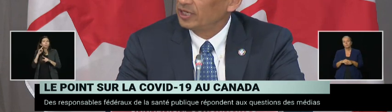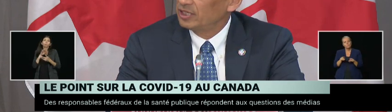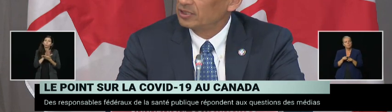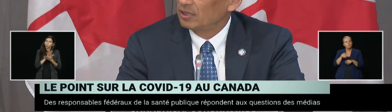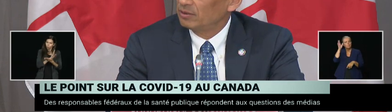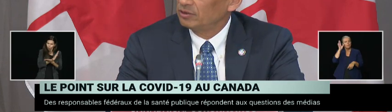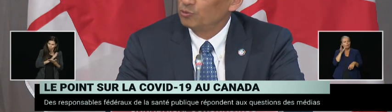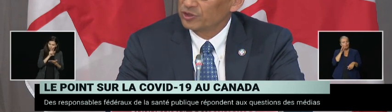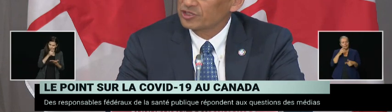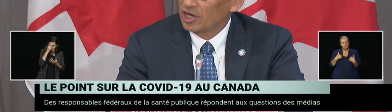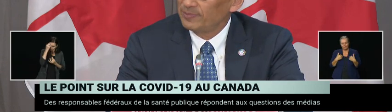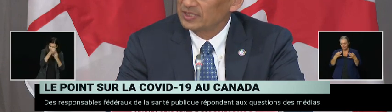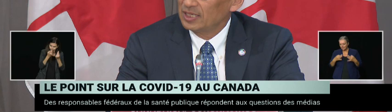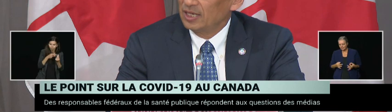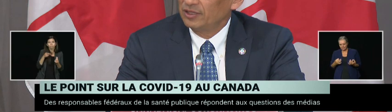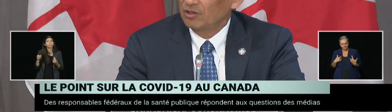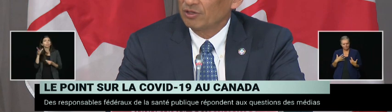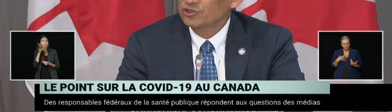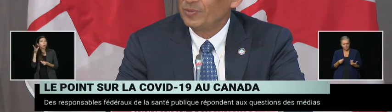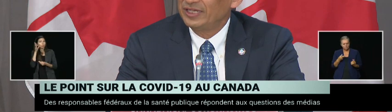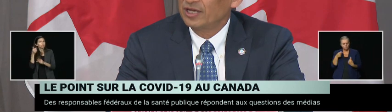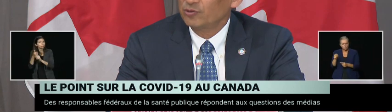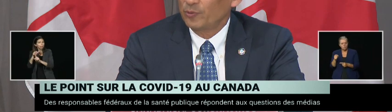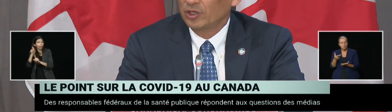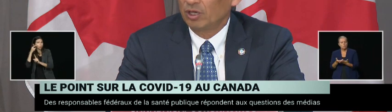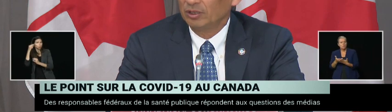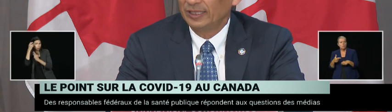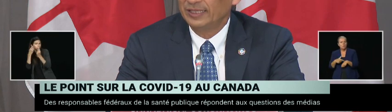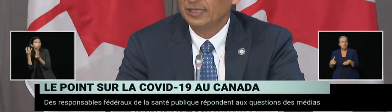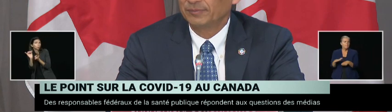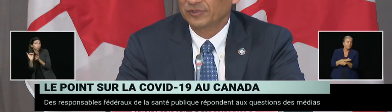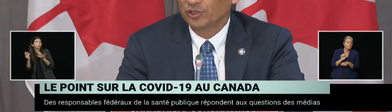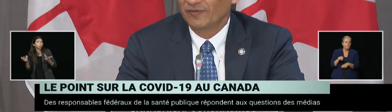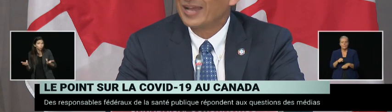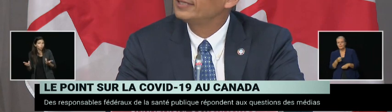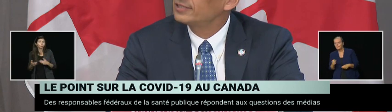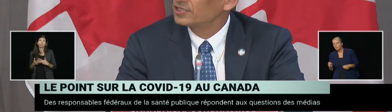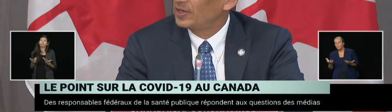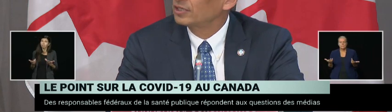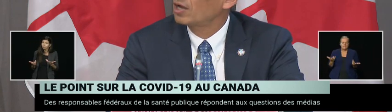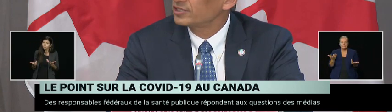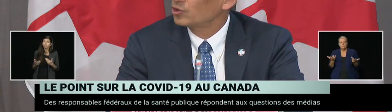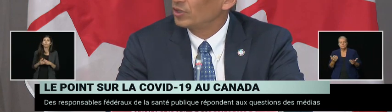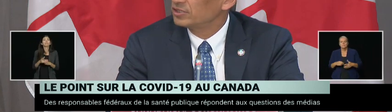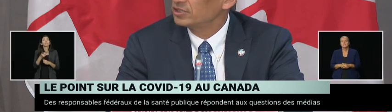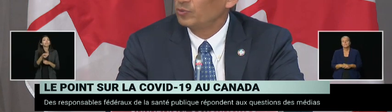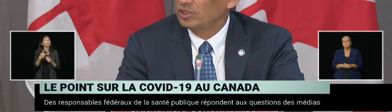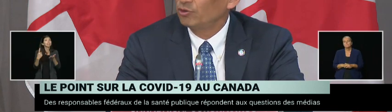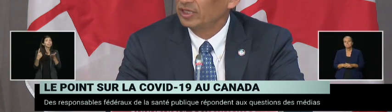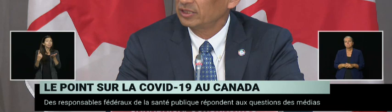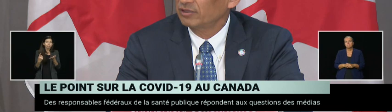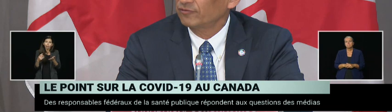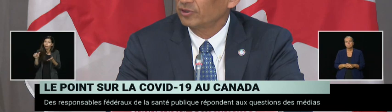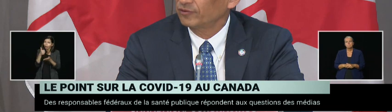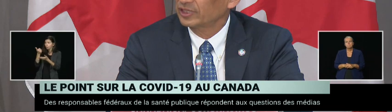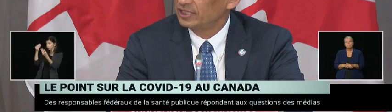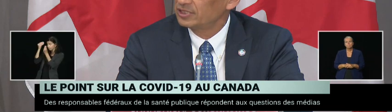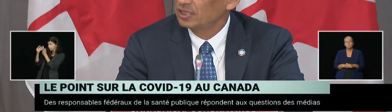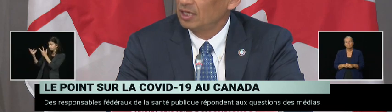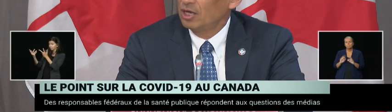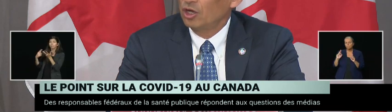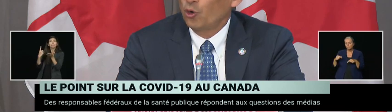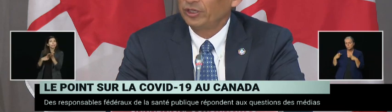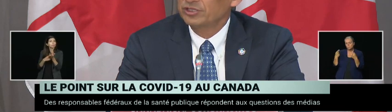also indicated numerous times, there are also many other, what we call sort of unanticipated consequences. And we know that for